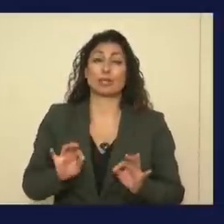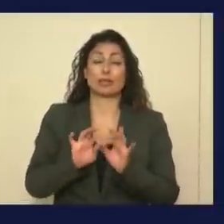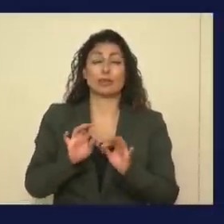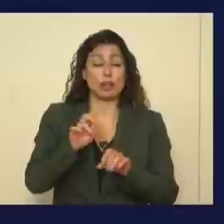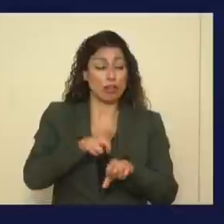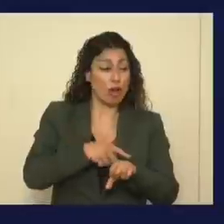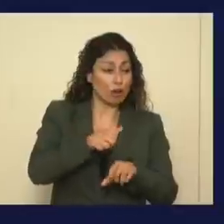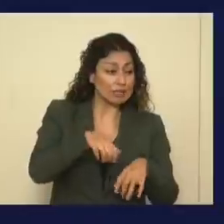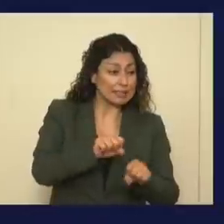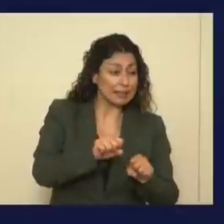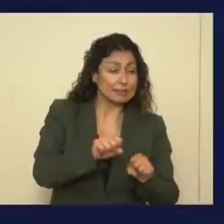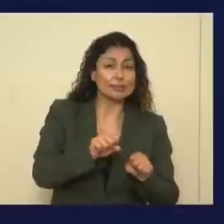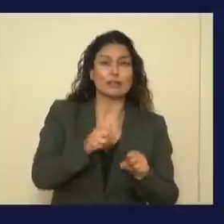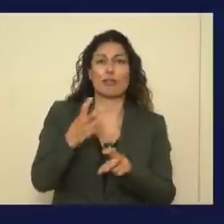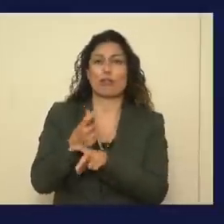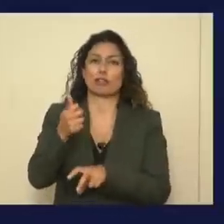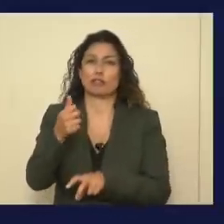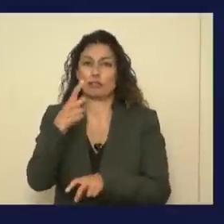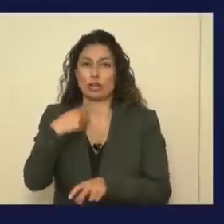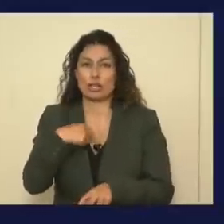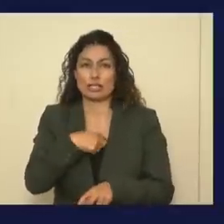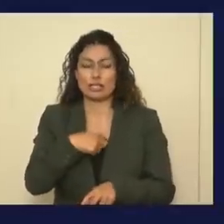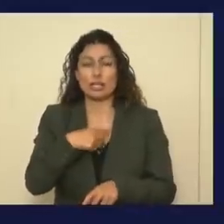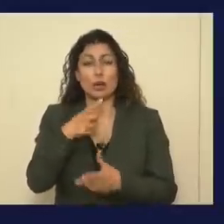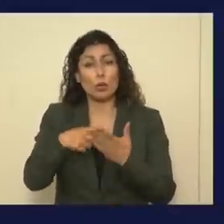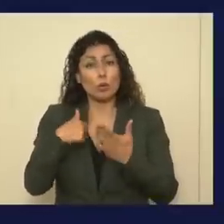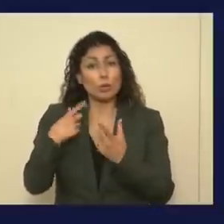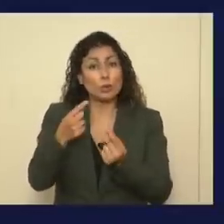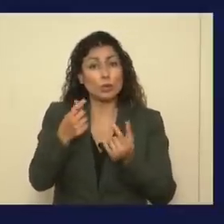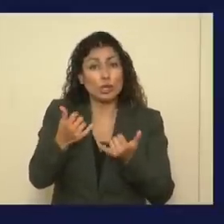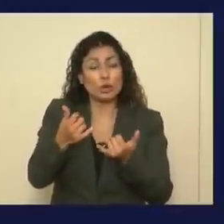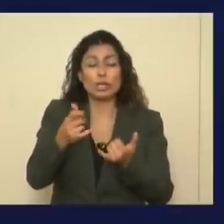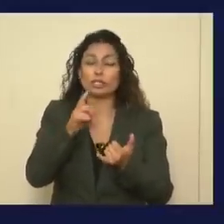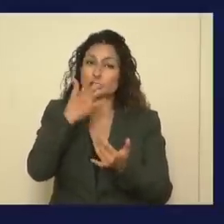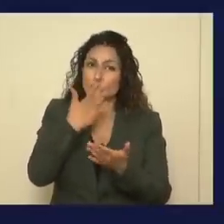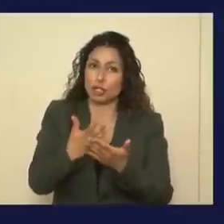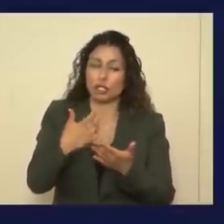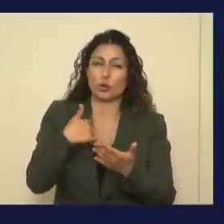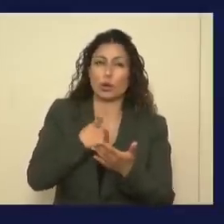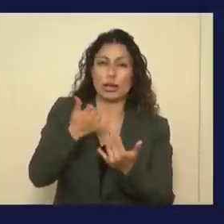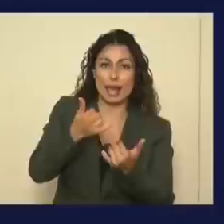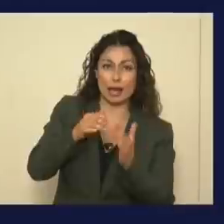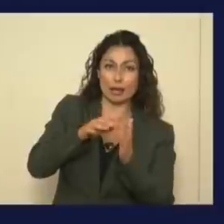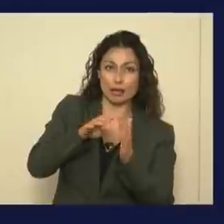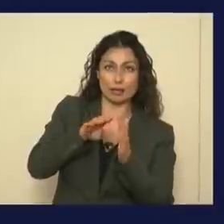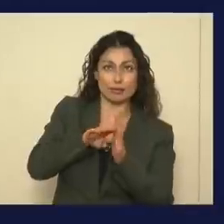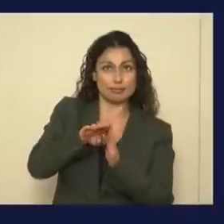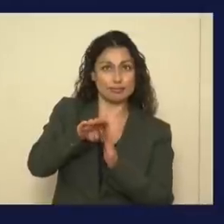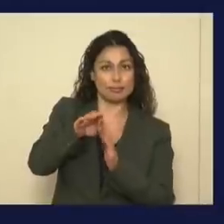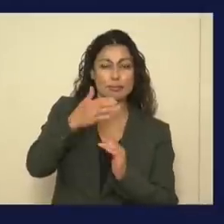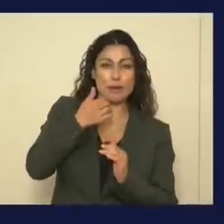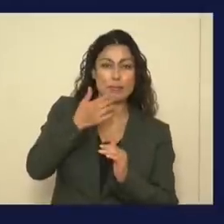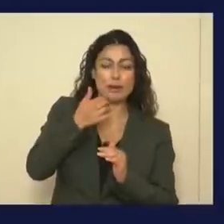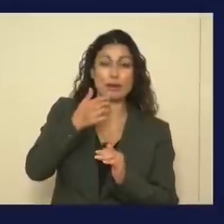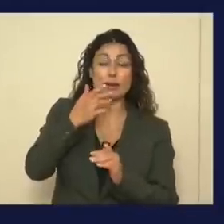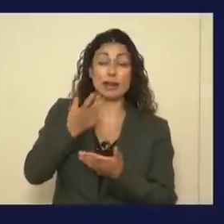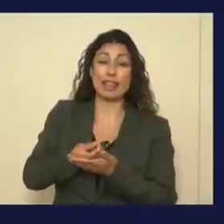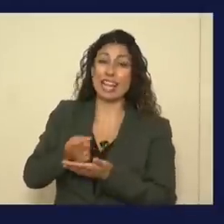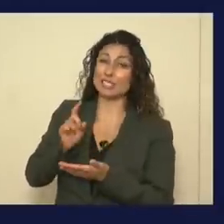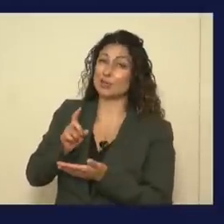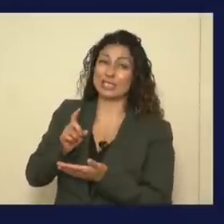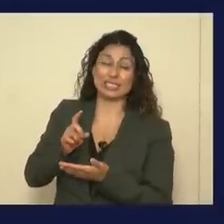harder it is. So, what we're doing currently is good. We are now trending in the right direction. Last week,